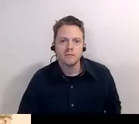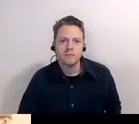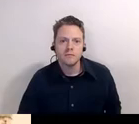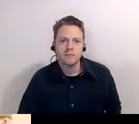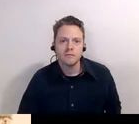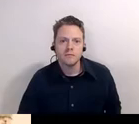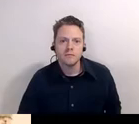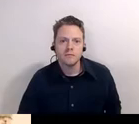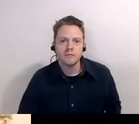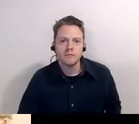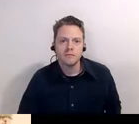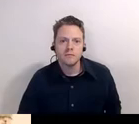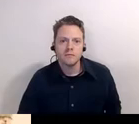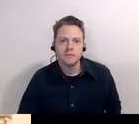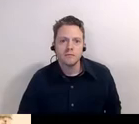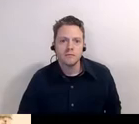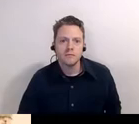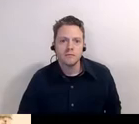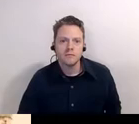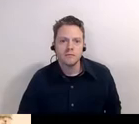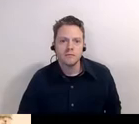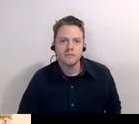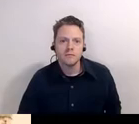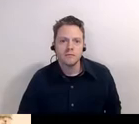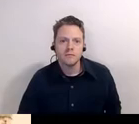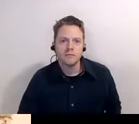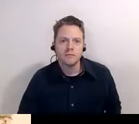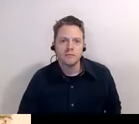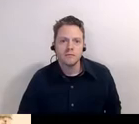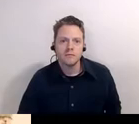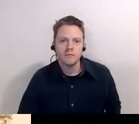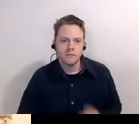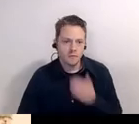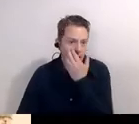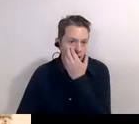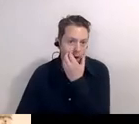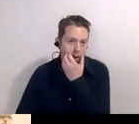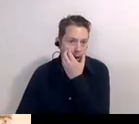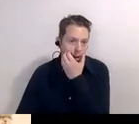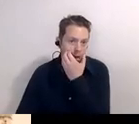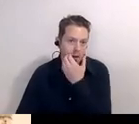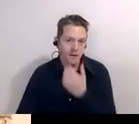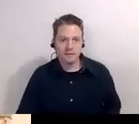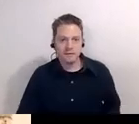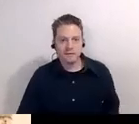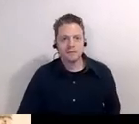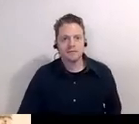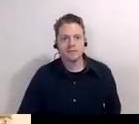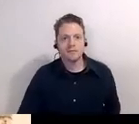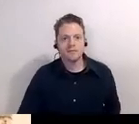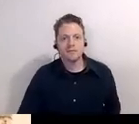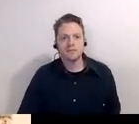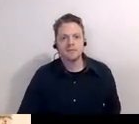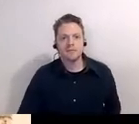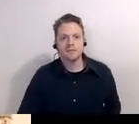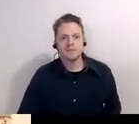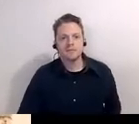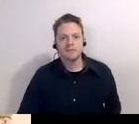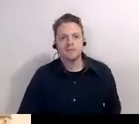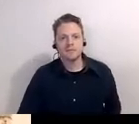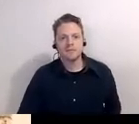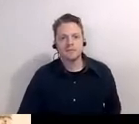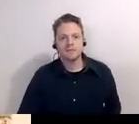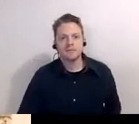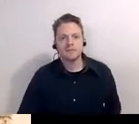medallion medallion my best friends live in raleigh this is going to stay in durham all right next postcard is carolina hotel and this is